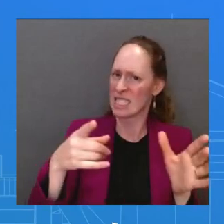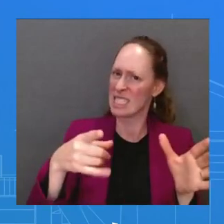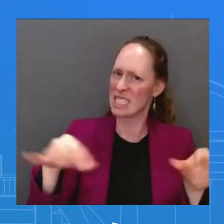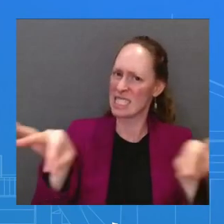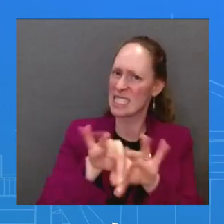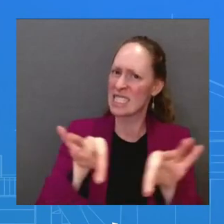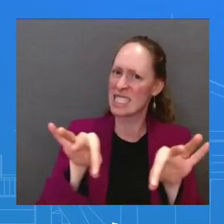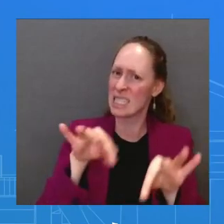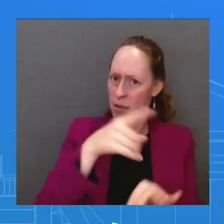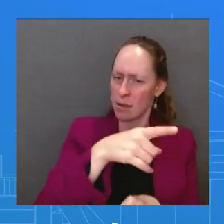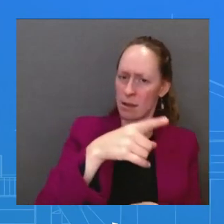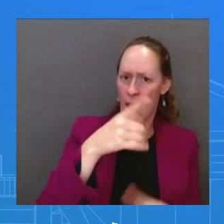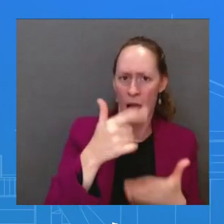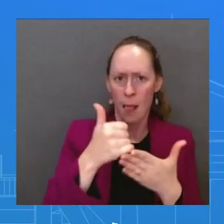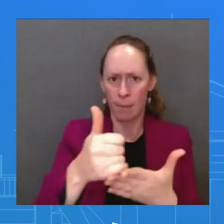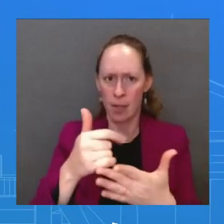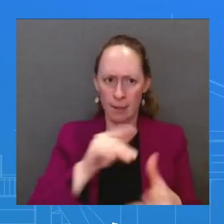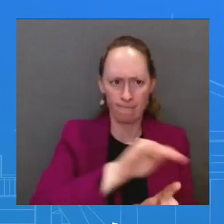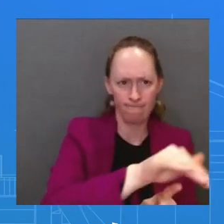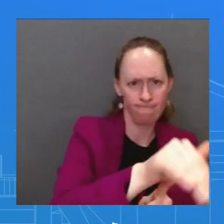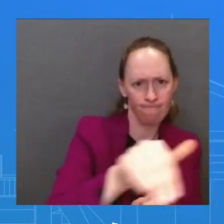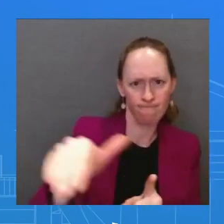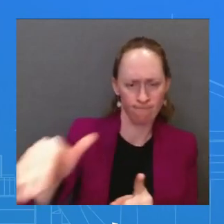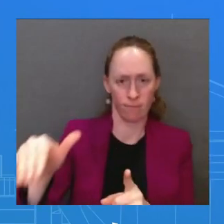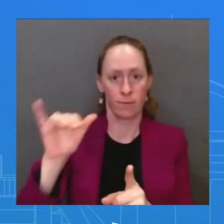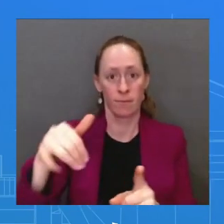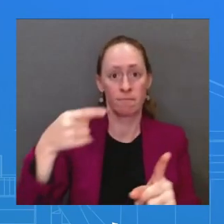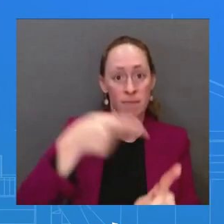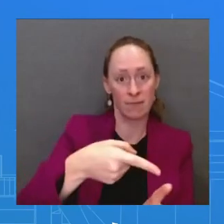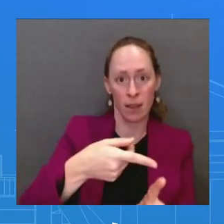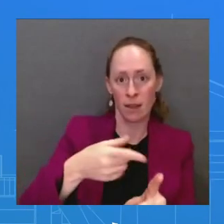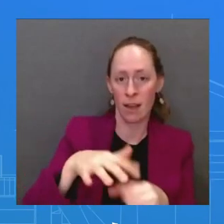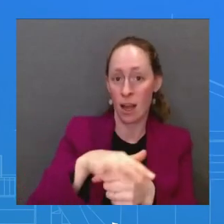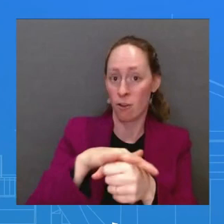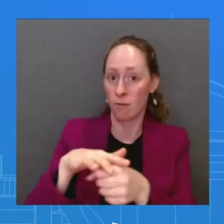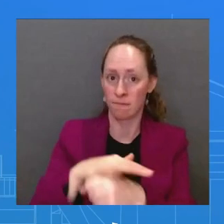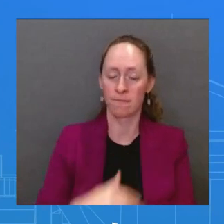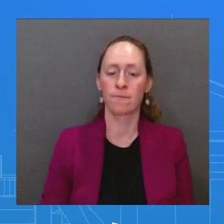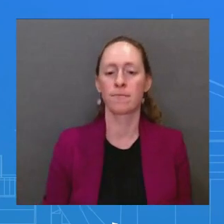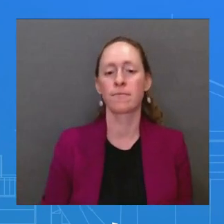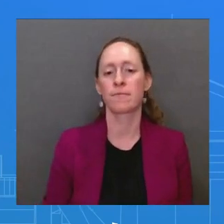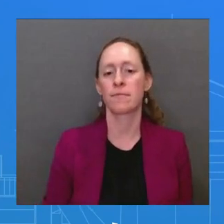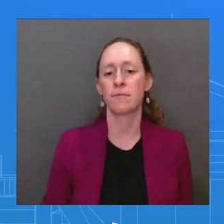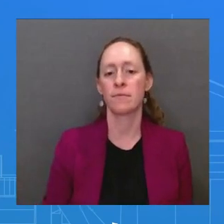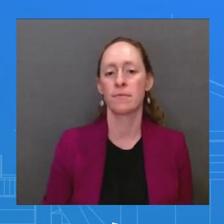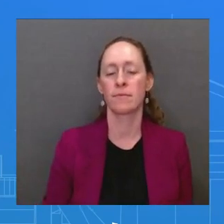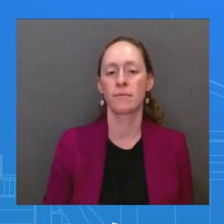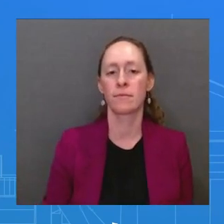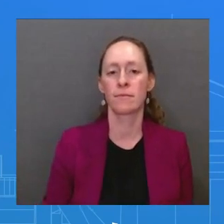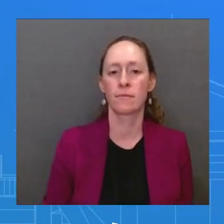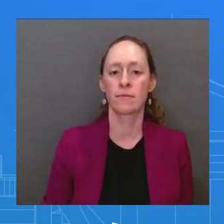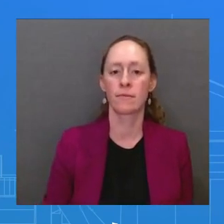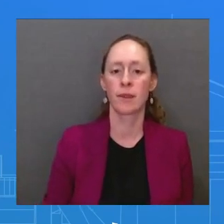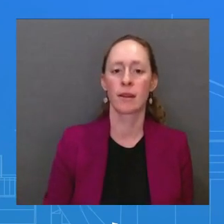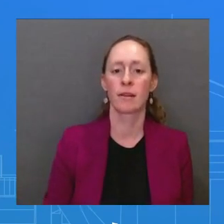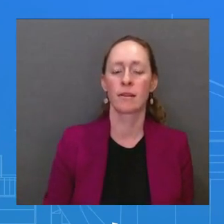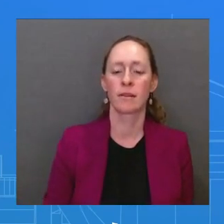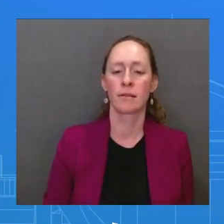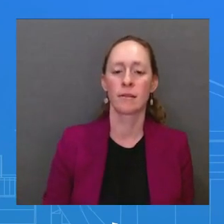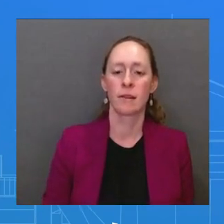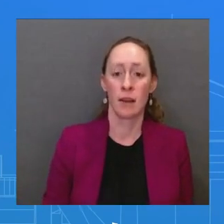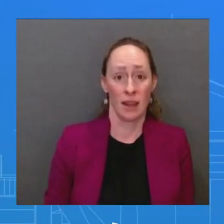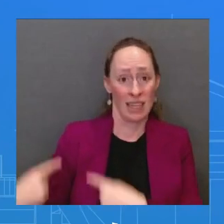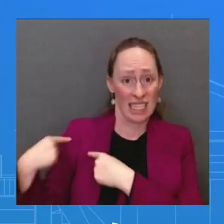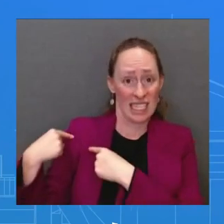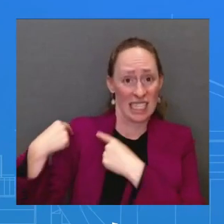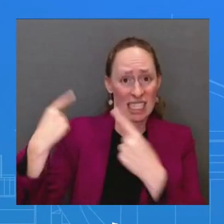For decades, the U.S. and Vietnam have worked to overcome a painful shared legacy of the Vietnam War, working hand-in-hand to